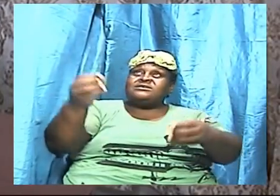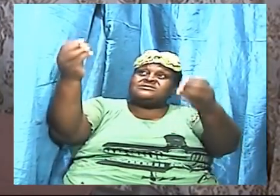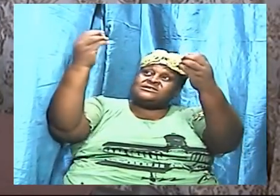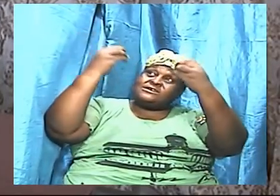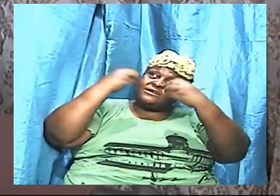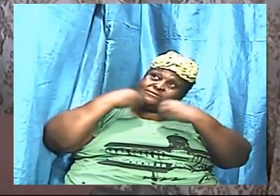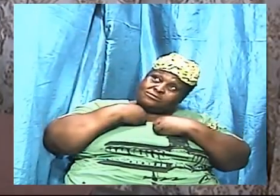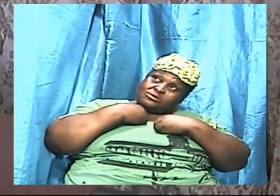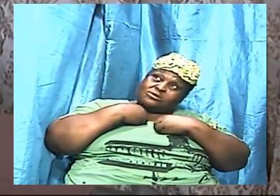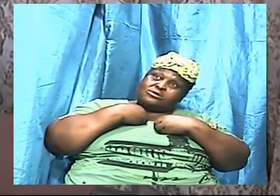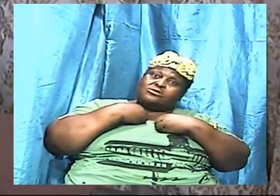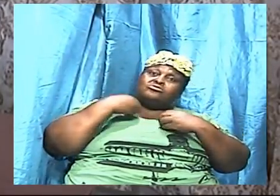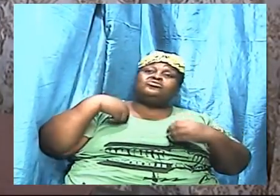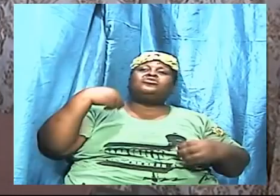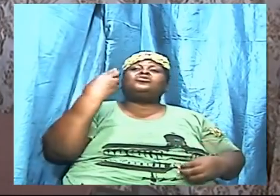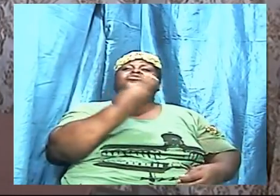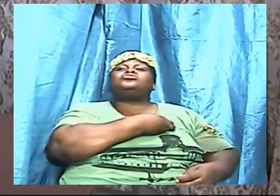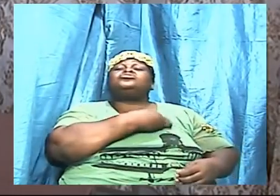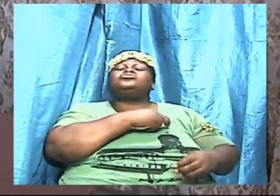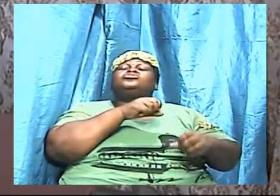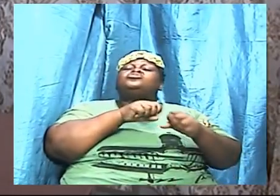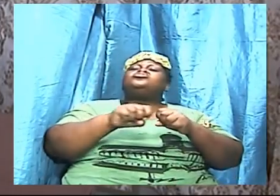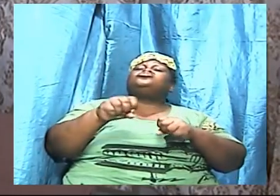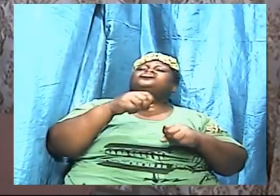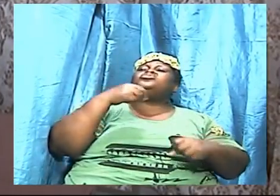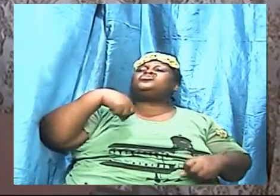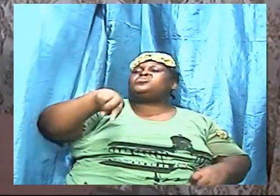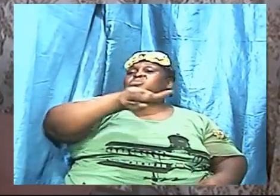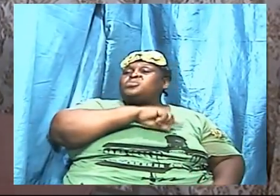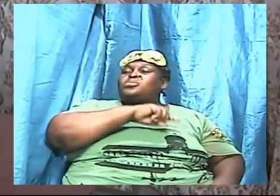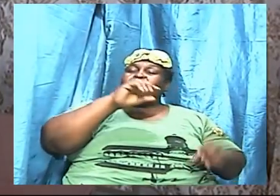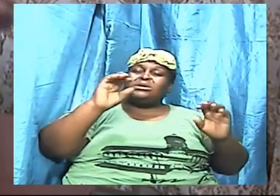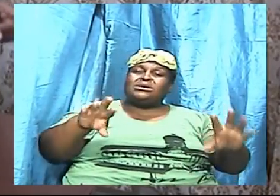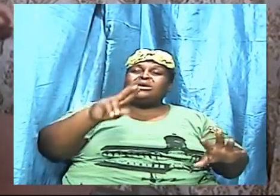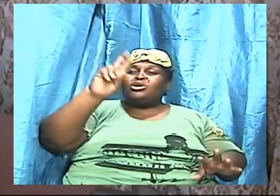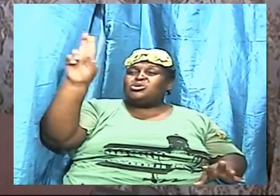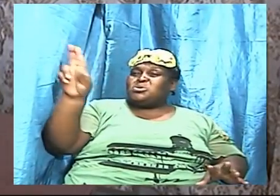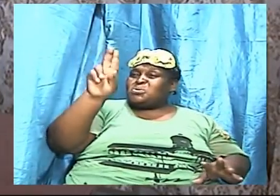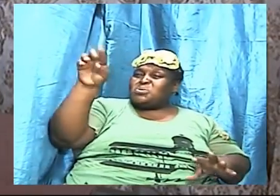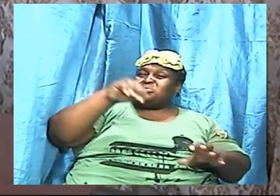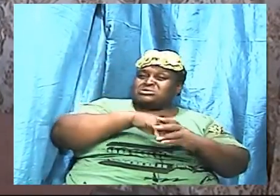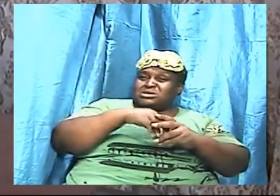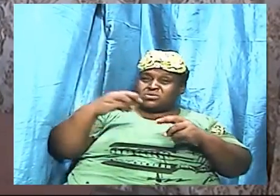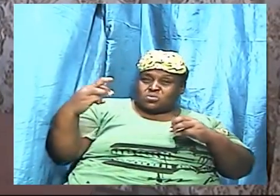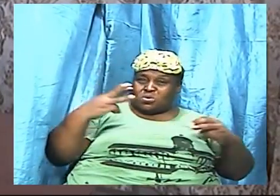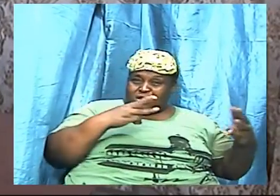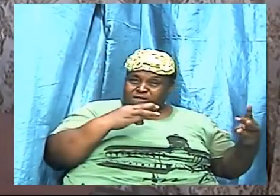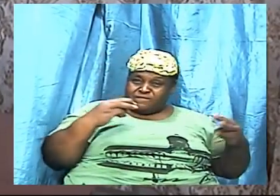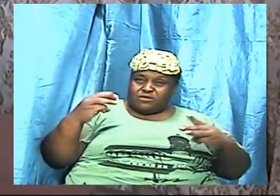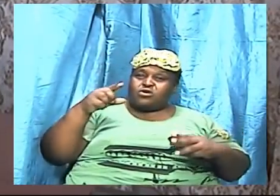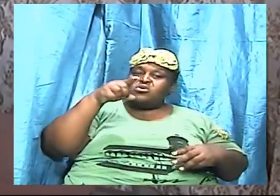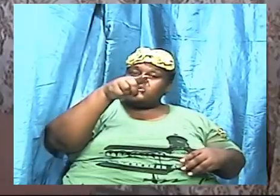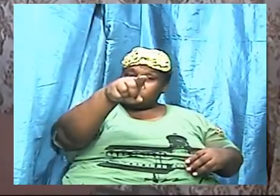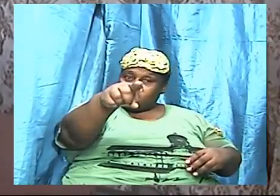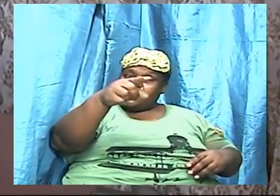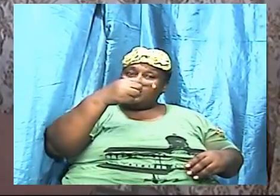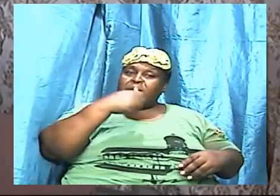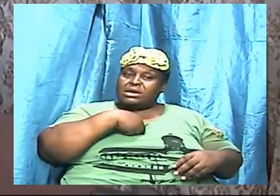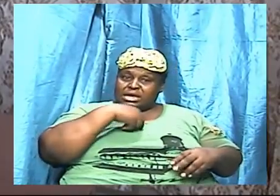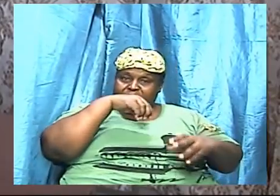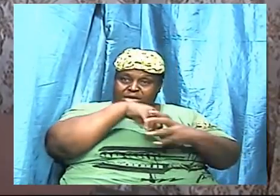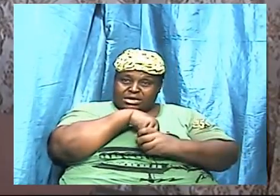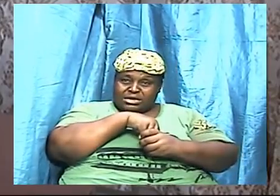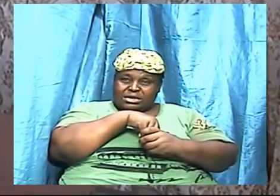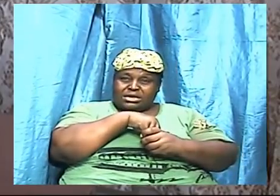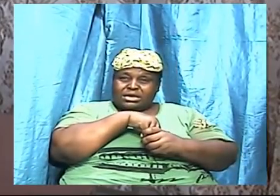we can use it in the warfare that you and I are in and use it to achieve and